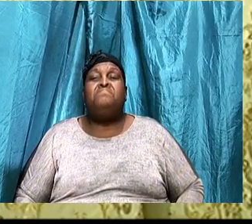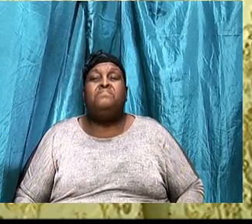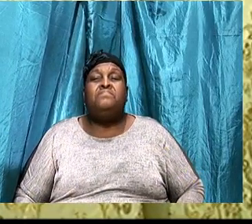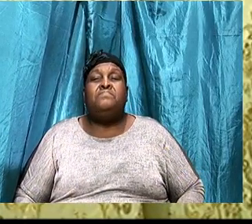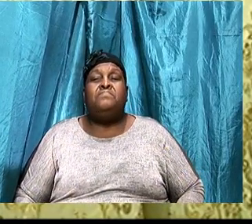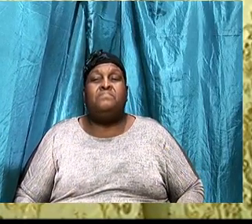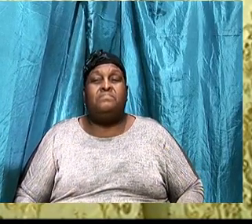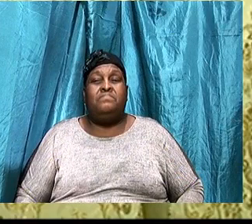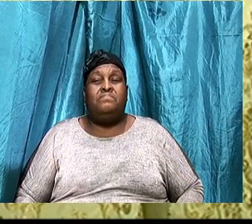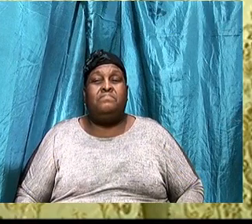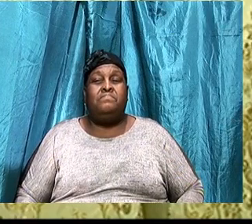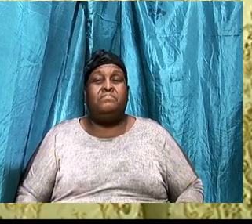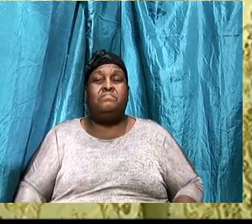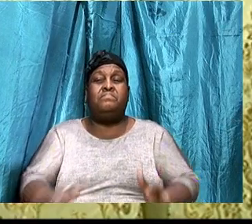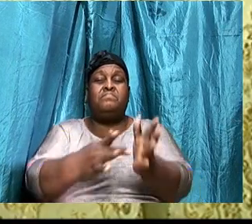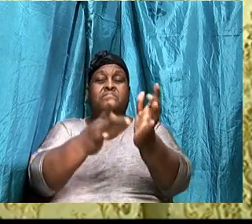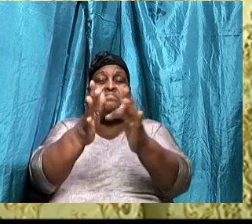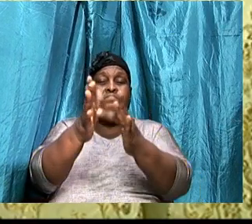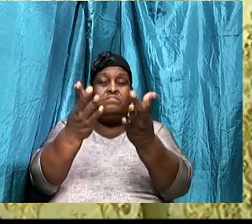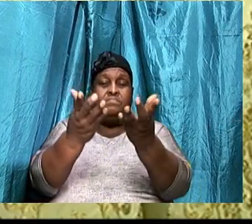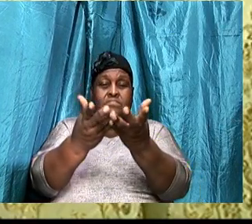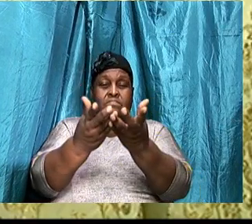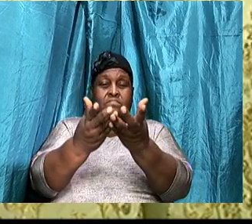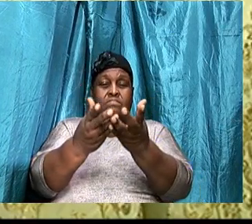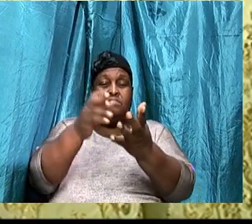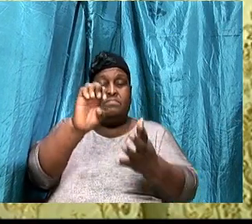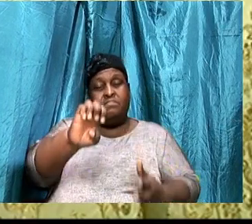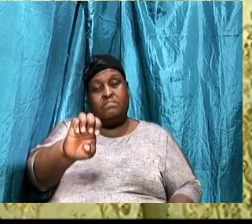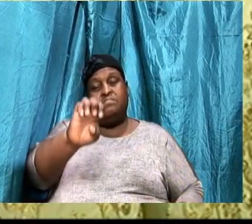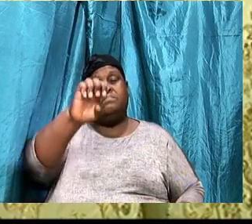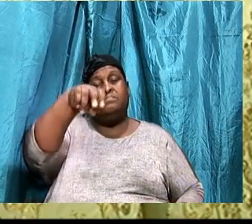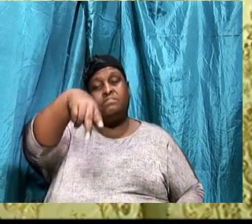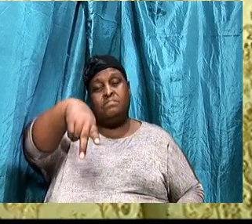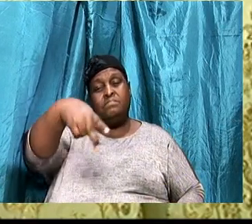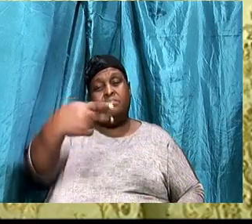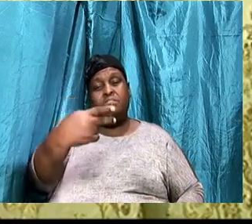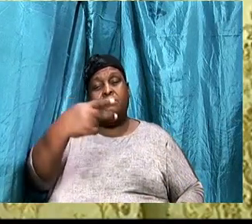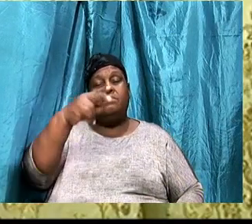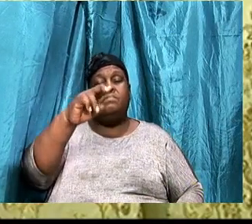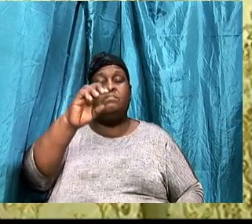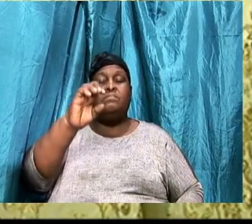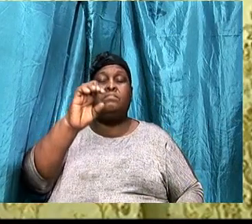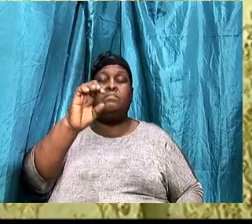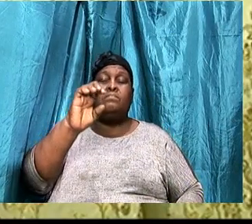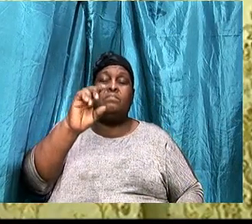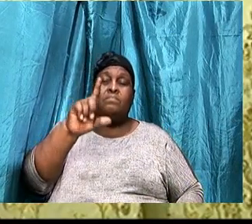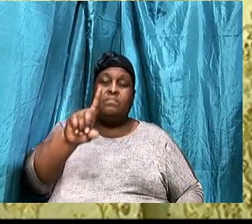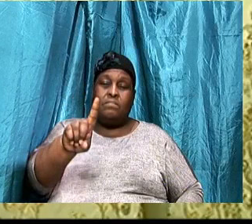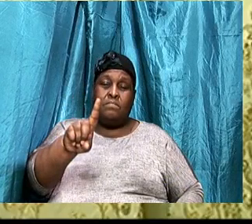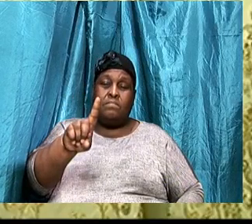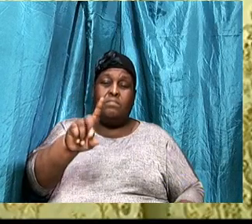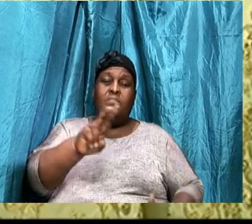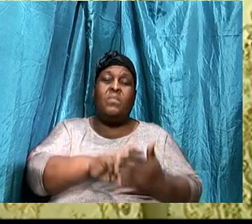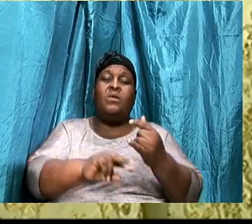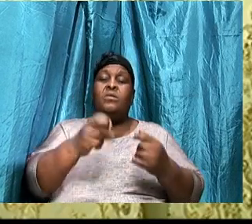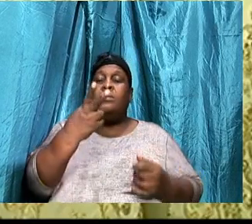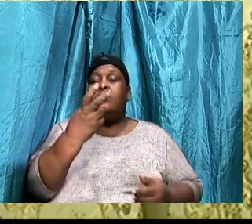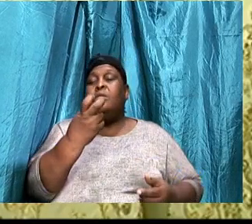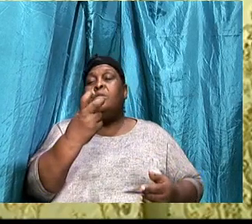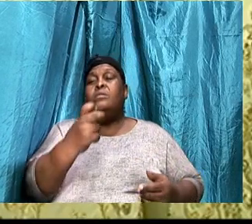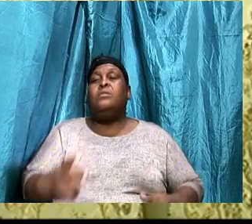Let us turn again in our Bibles, To the book of Ephesians 1, Verses 3. Who